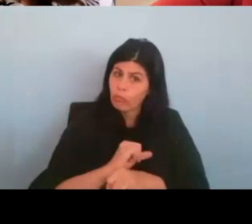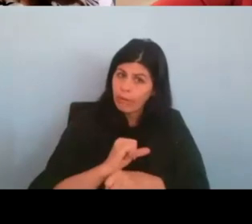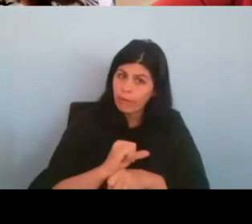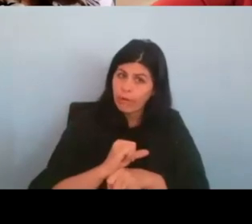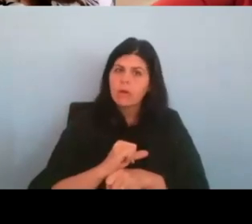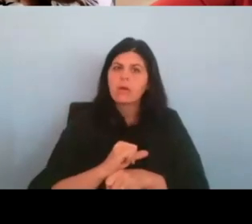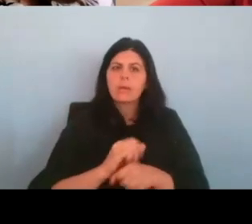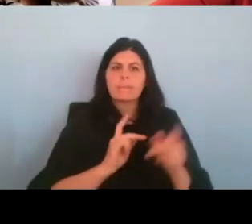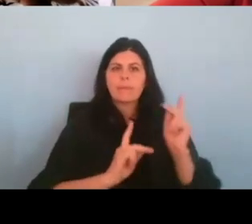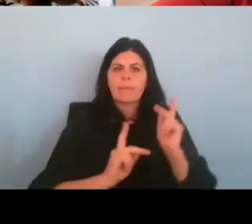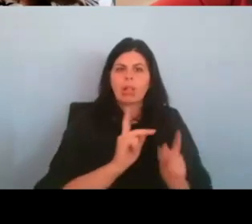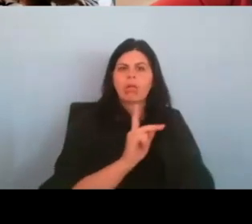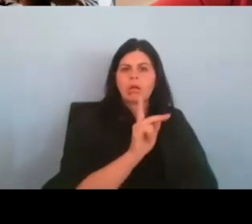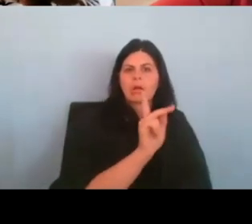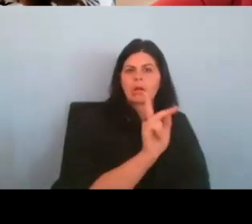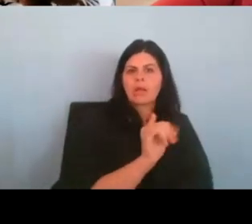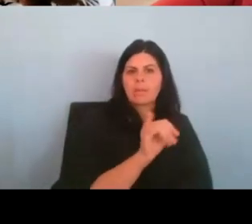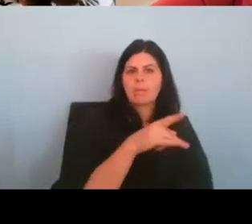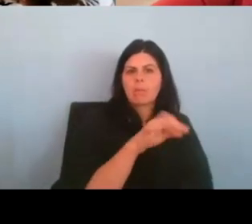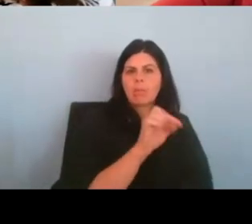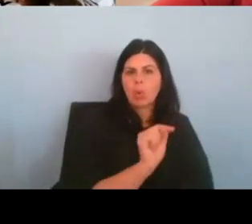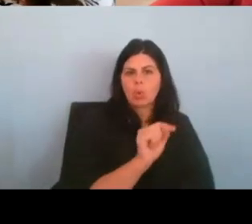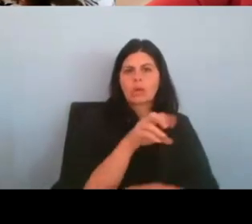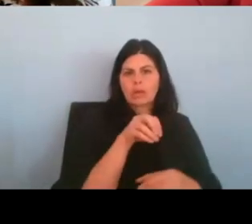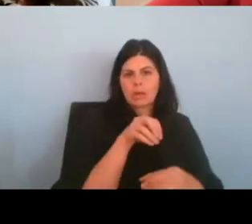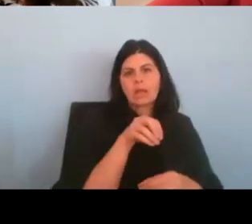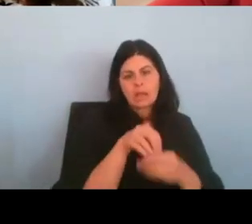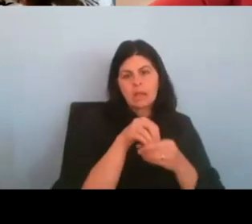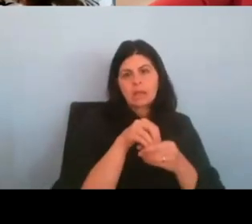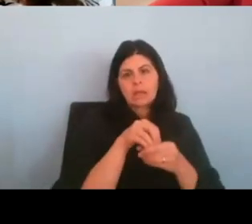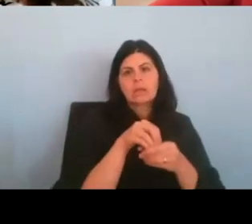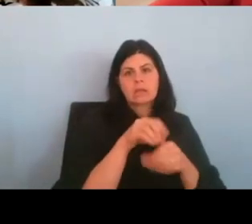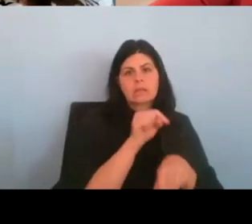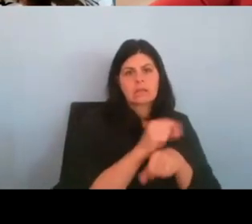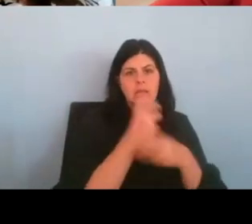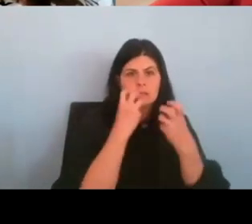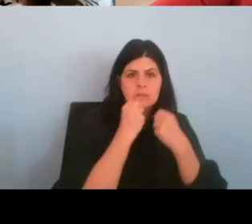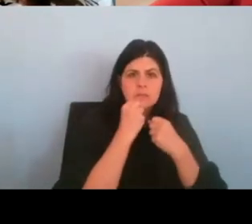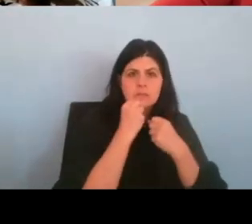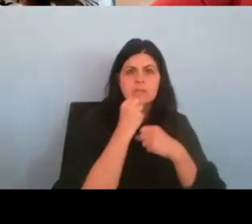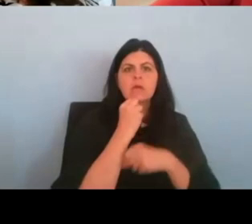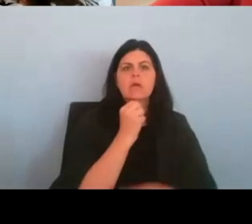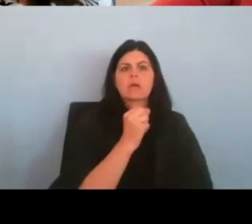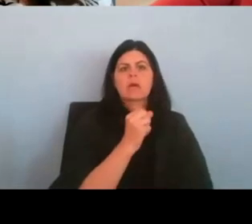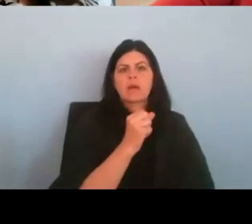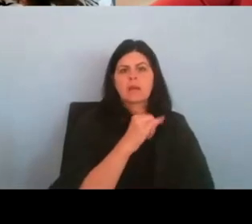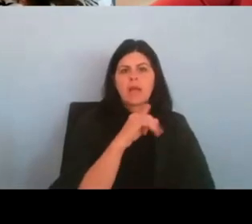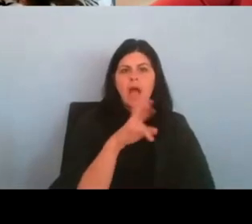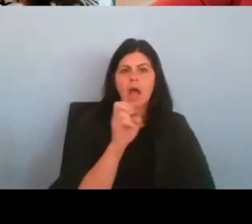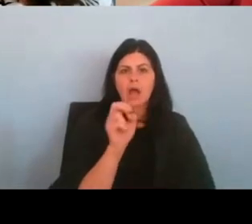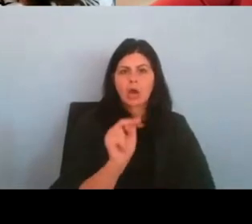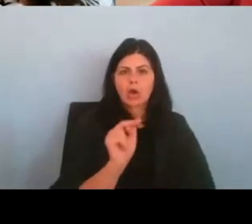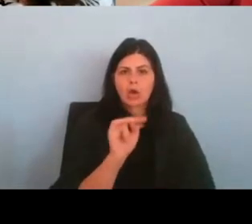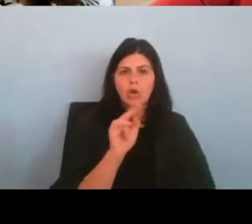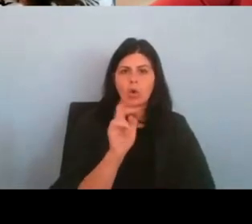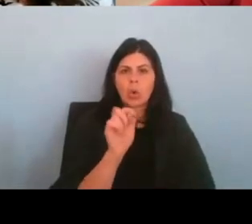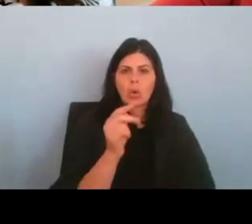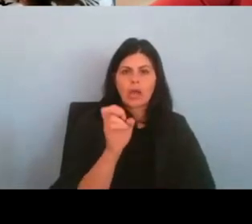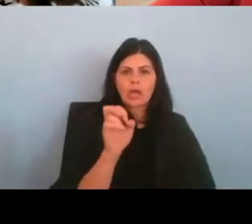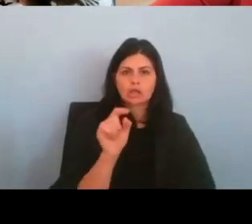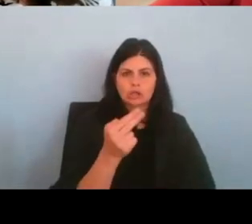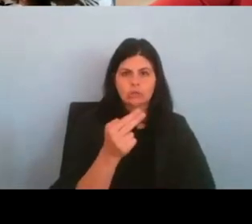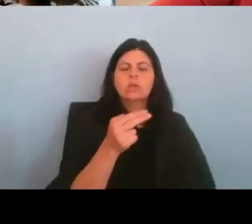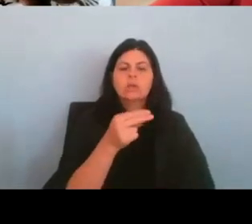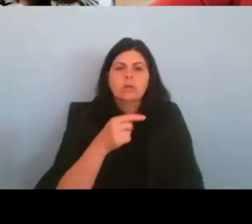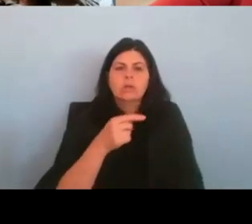when they were in the sanctuary, um, near the Aram Kodesh and that sort of thing. And that we proceeded respectfully, um, in the